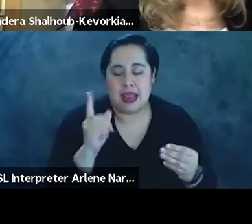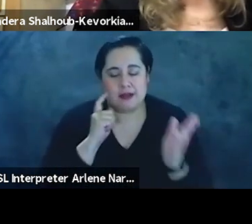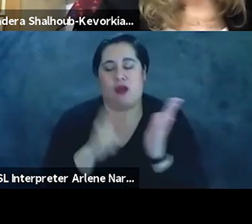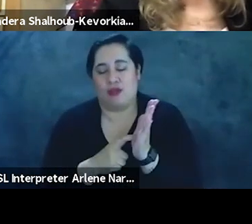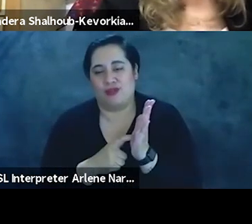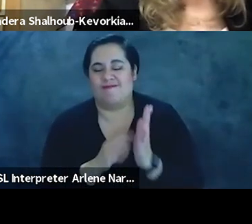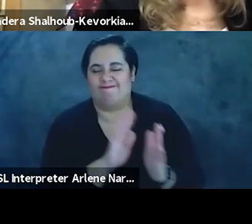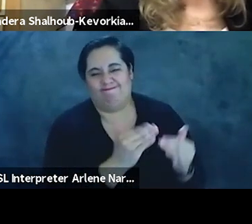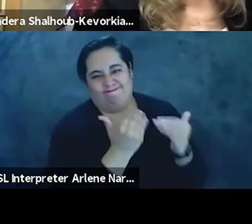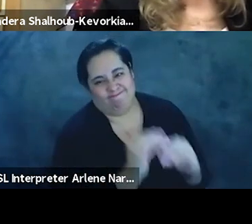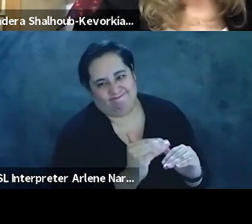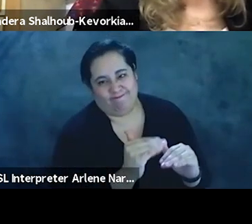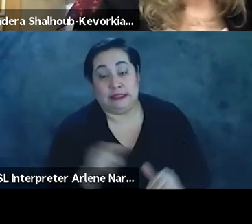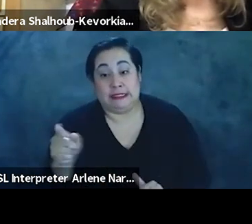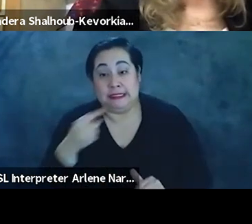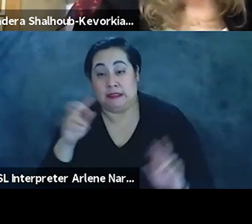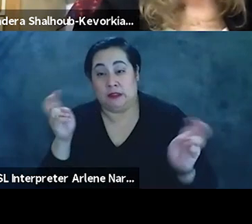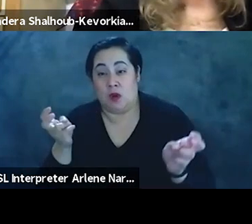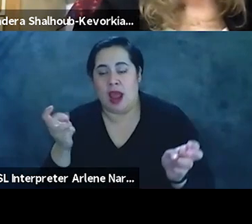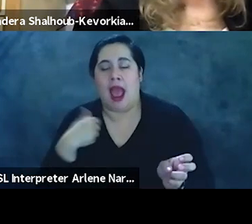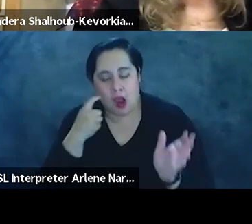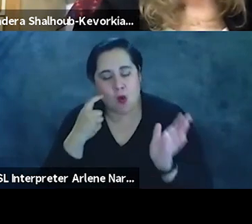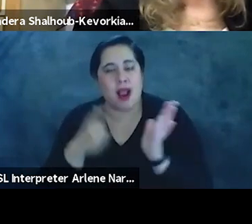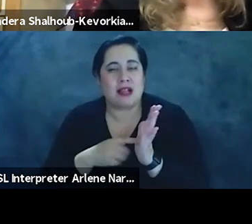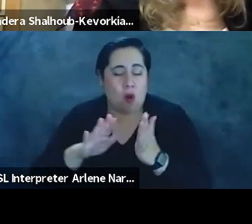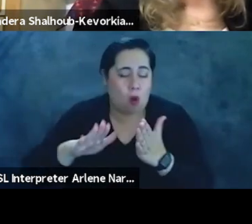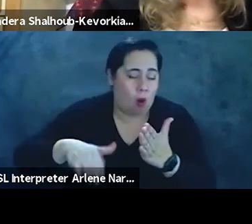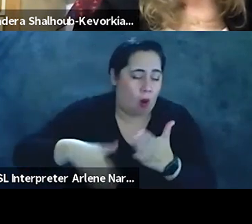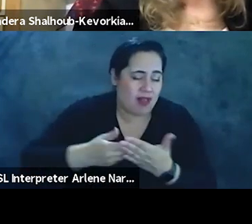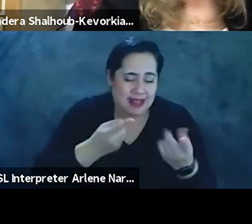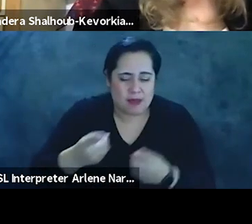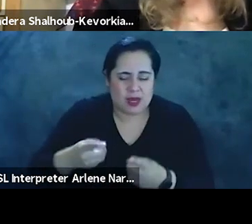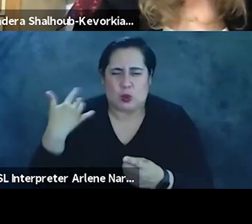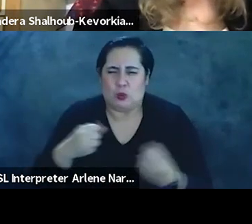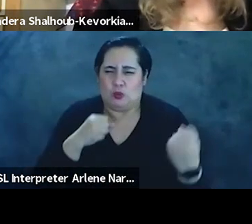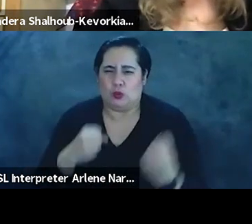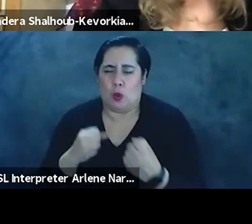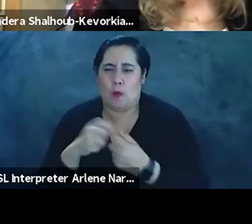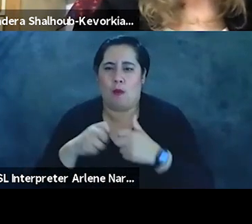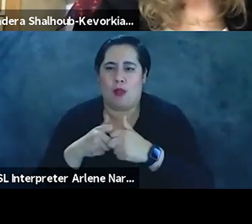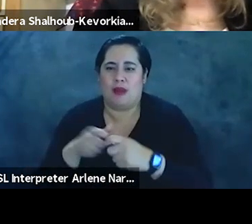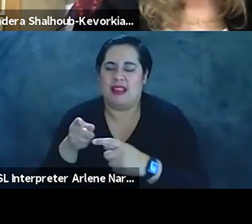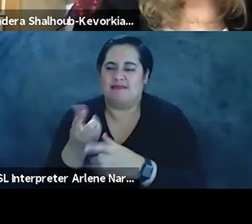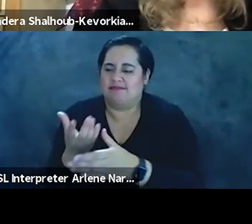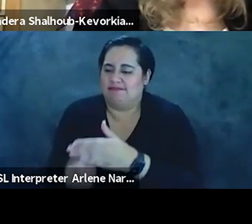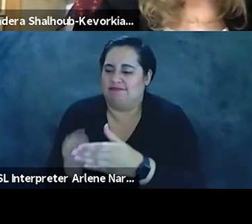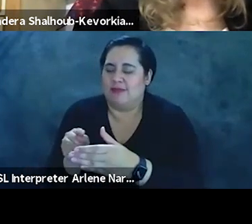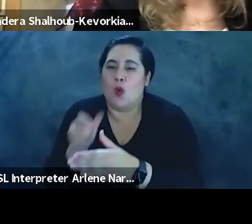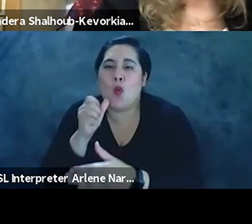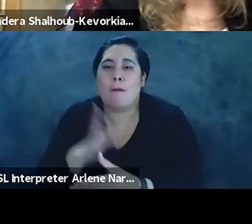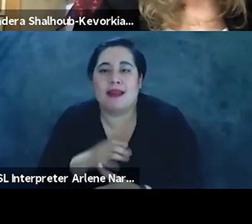its limits. Quote, I recognize in all this a fundamental problem, the crucial absence of women.